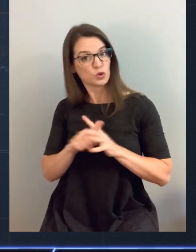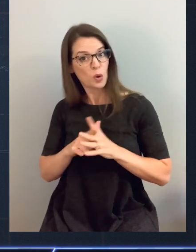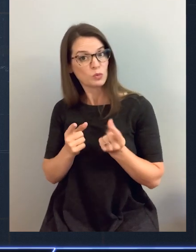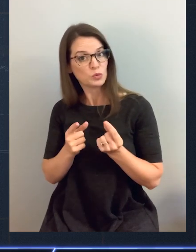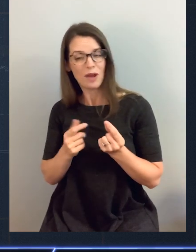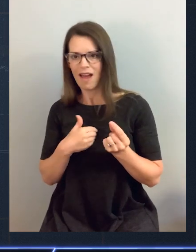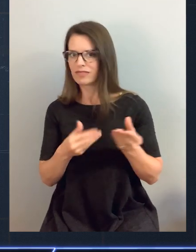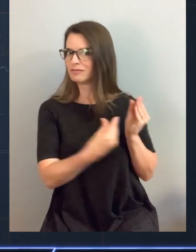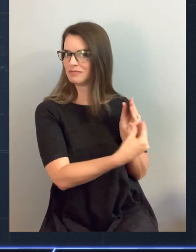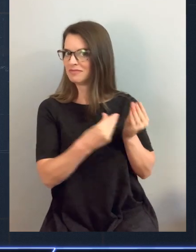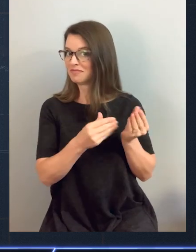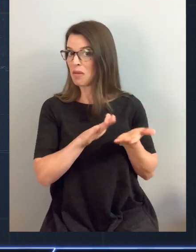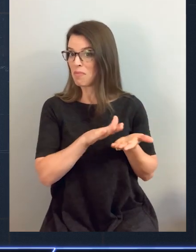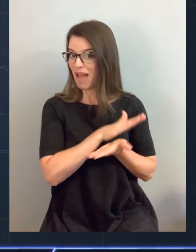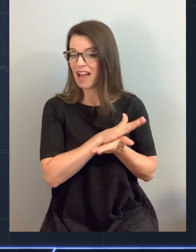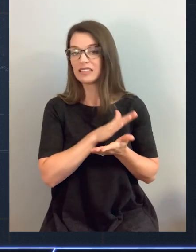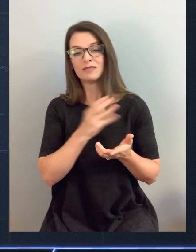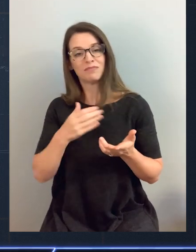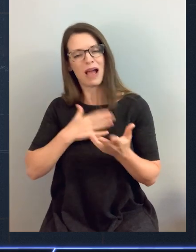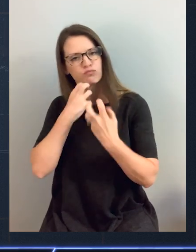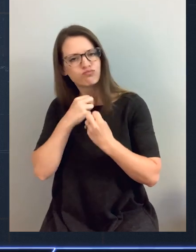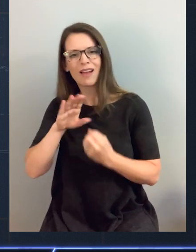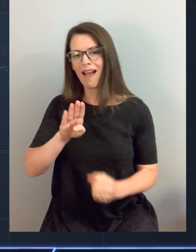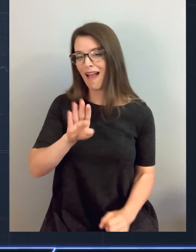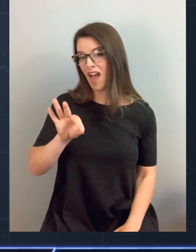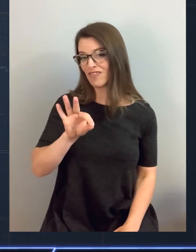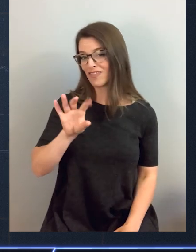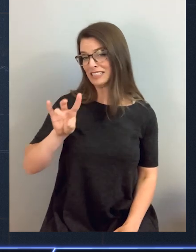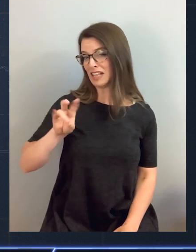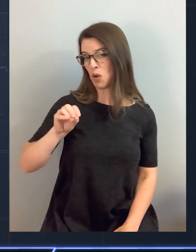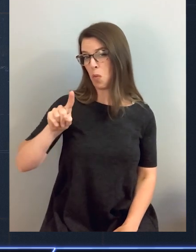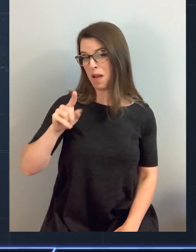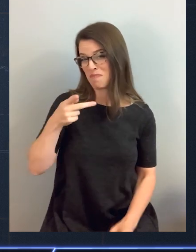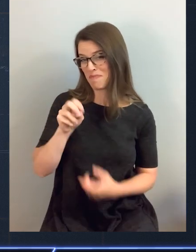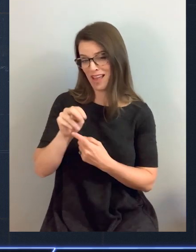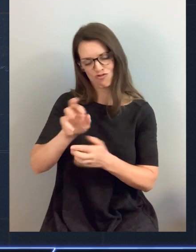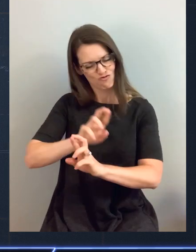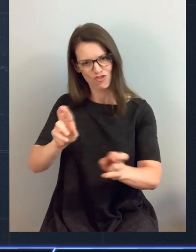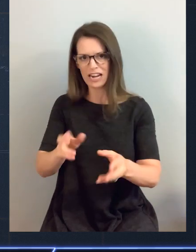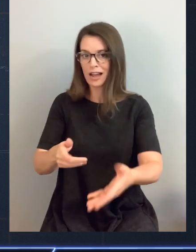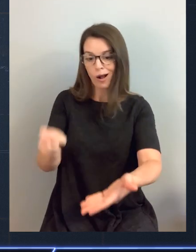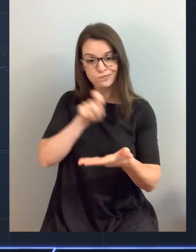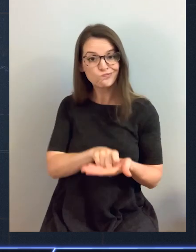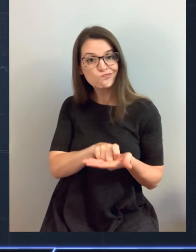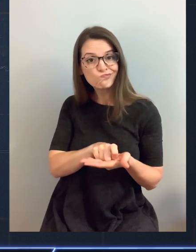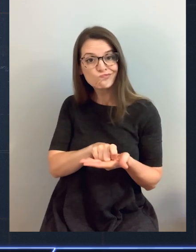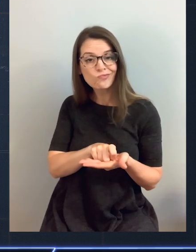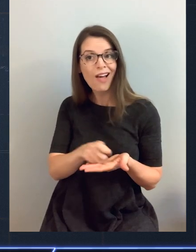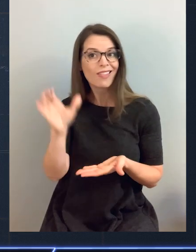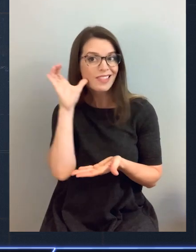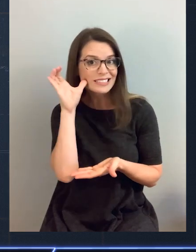pad of paper and I've got my trusty F701 pen right at my fingertips. I'm there to listen and to learn.